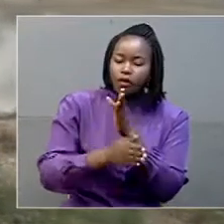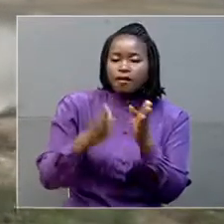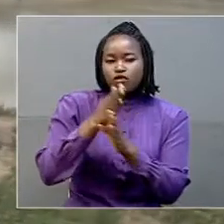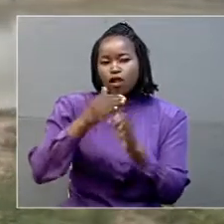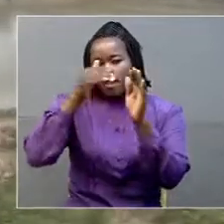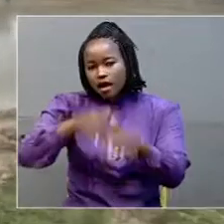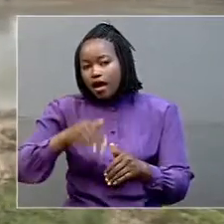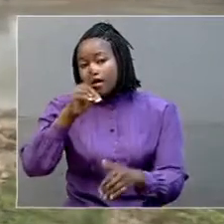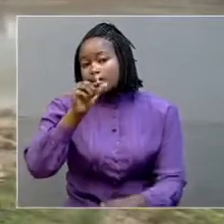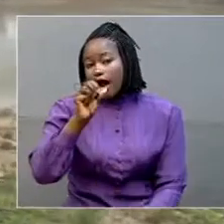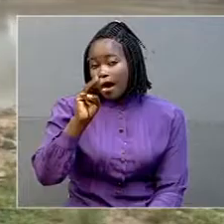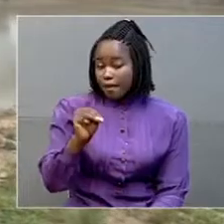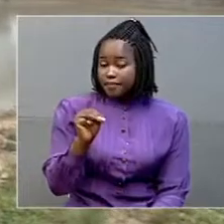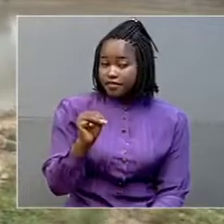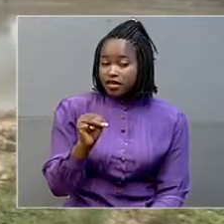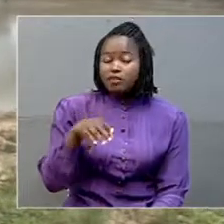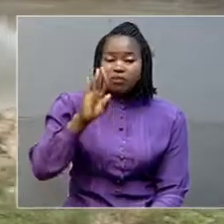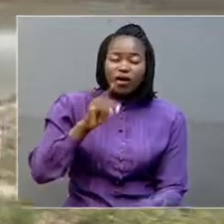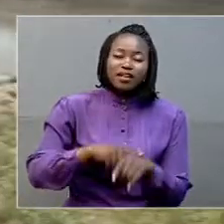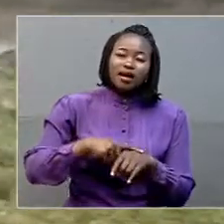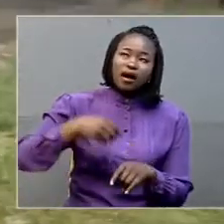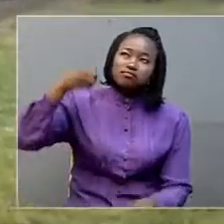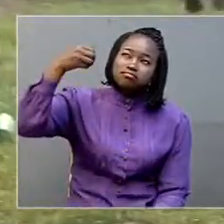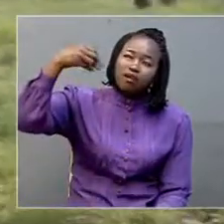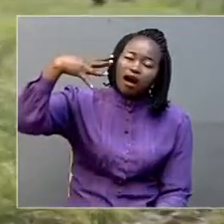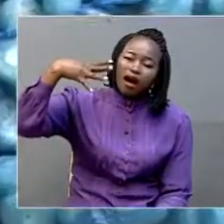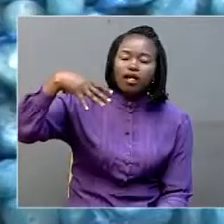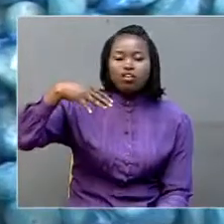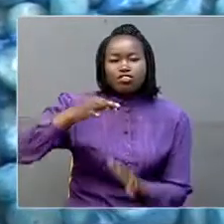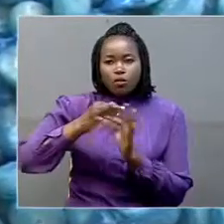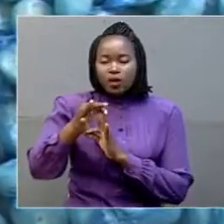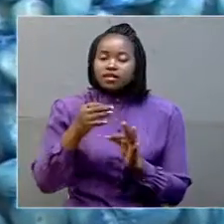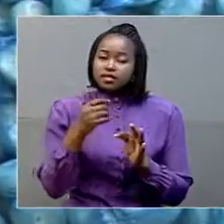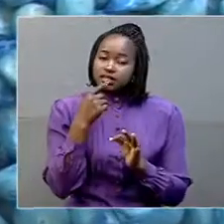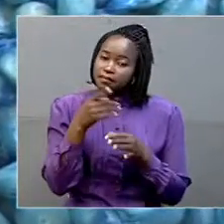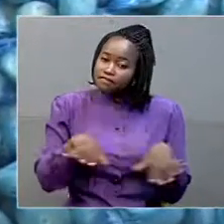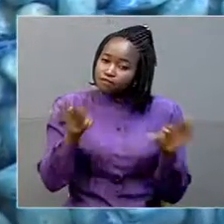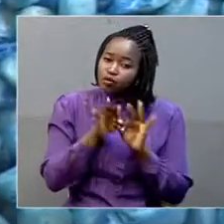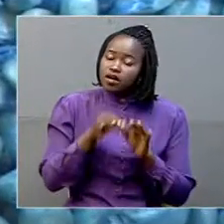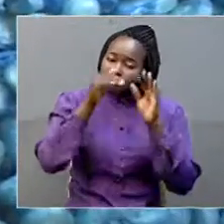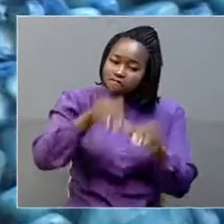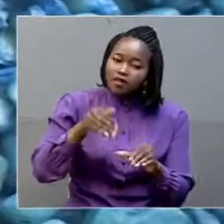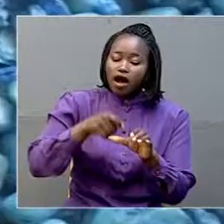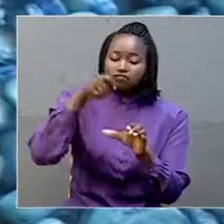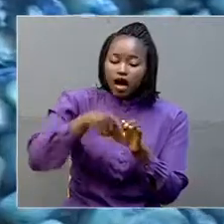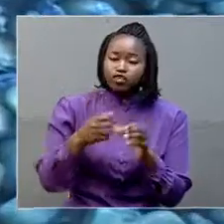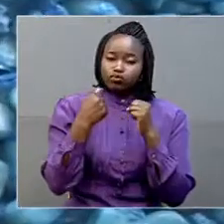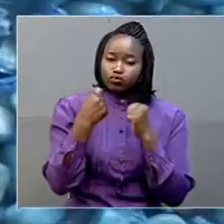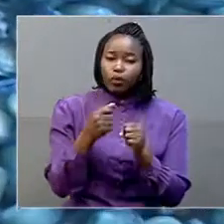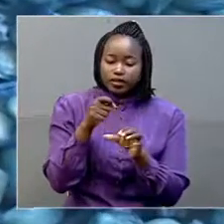seasons. Rotare asked farmers always to consider growing drought-resistant seeds, use irrigation,